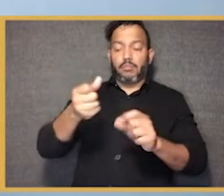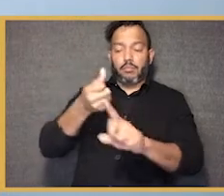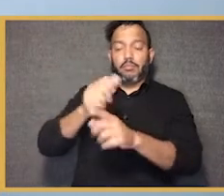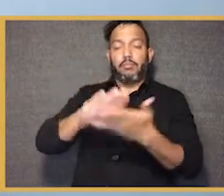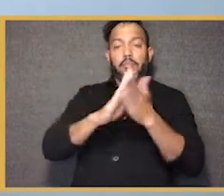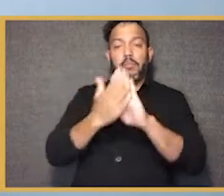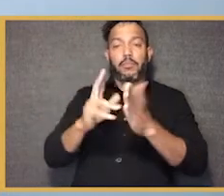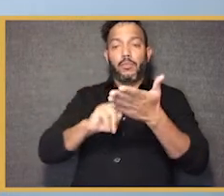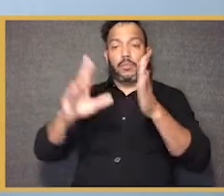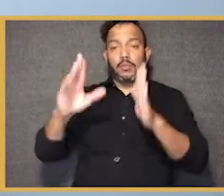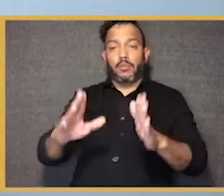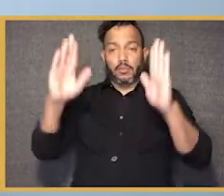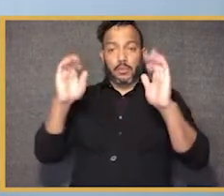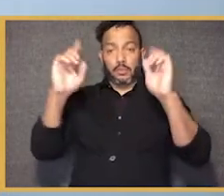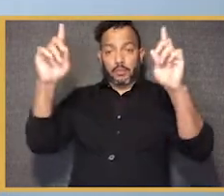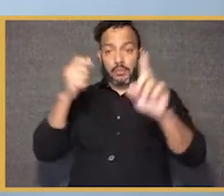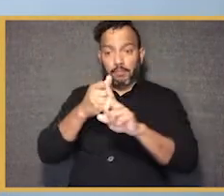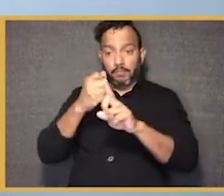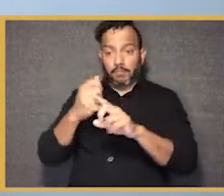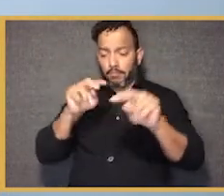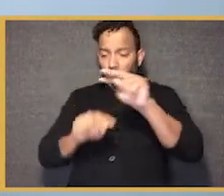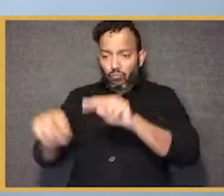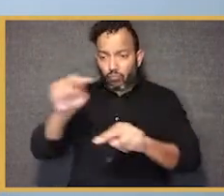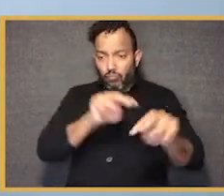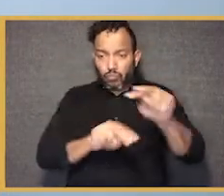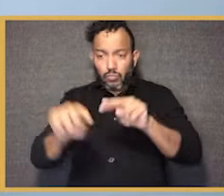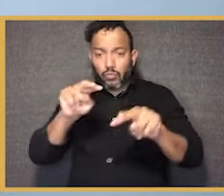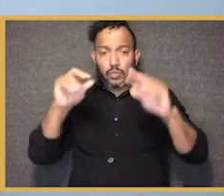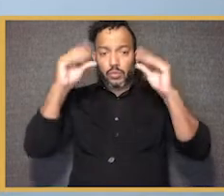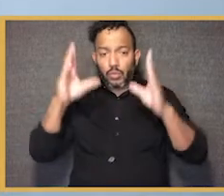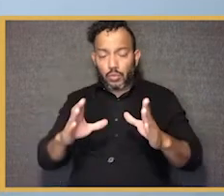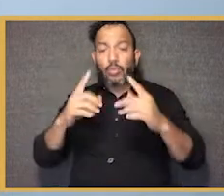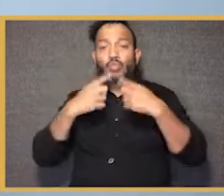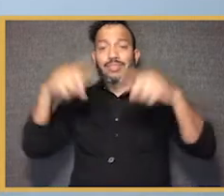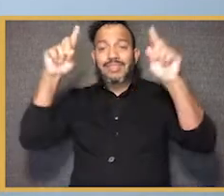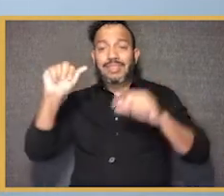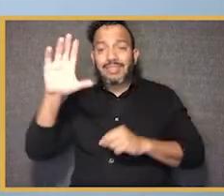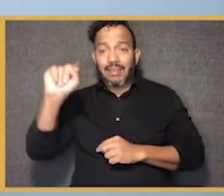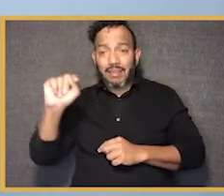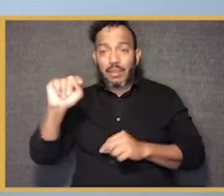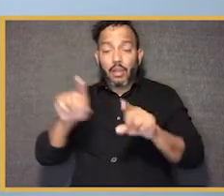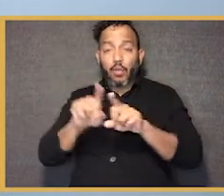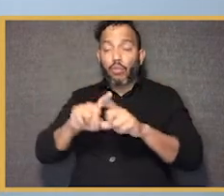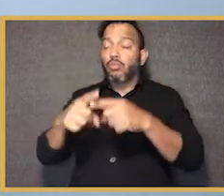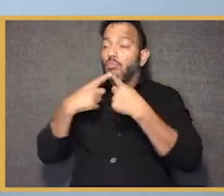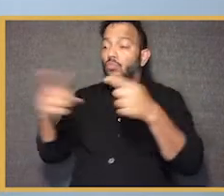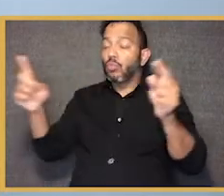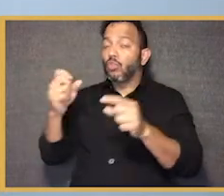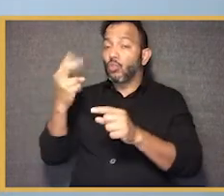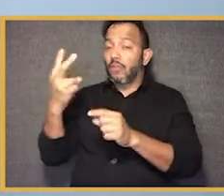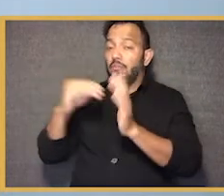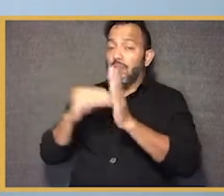Education by President Barack Obama. He oversaw the rollout of the Every Student Succeeds Act and announced a